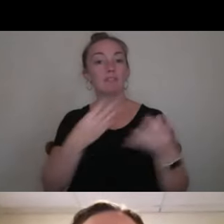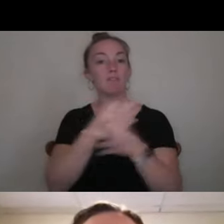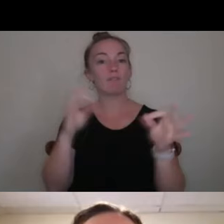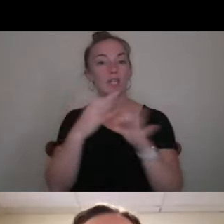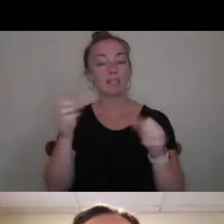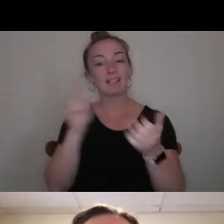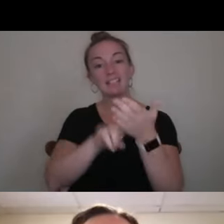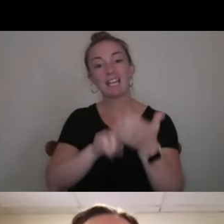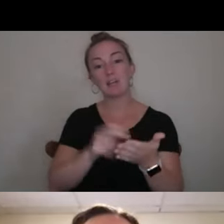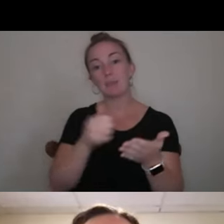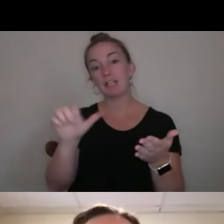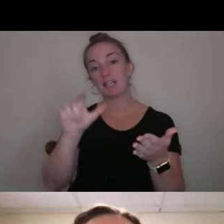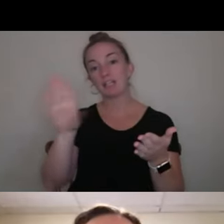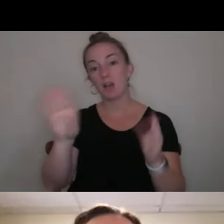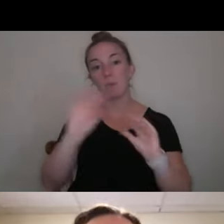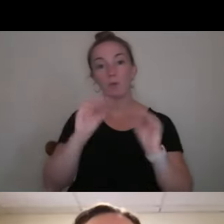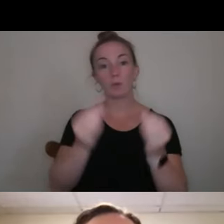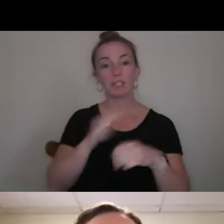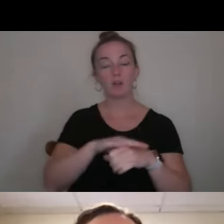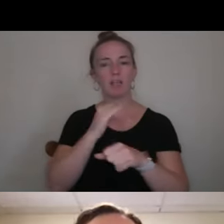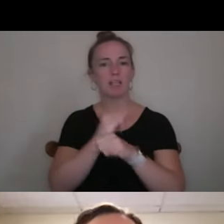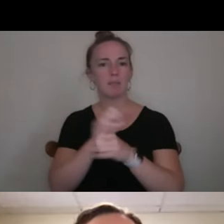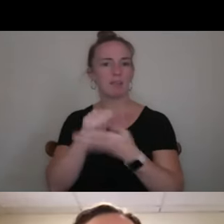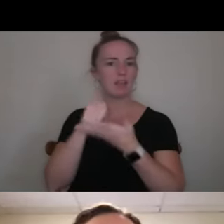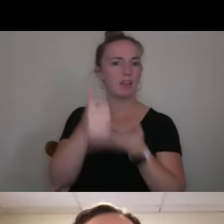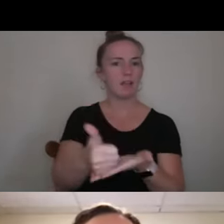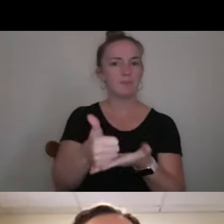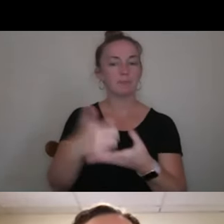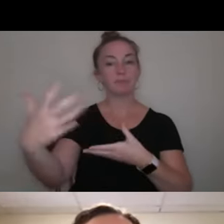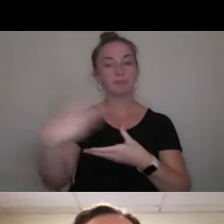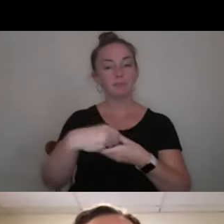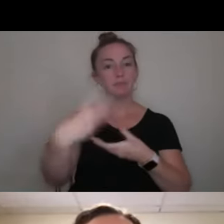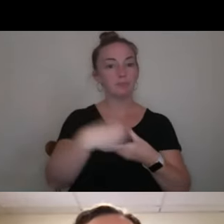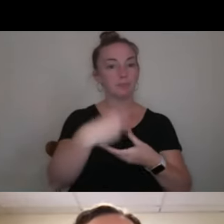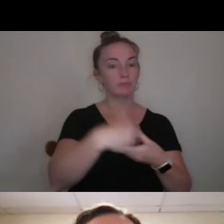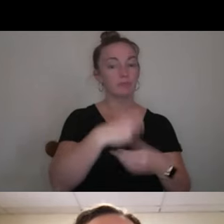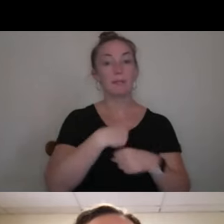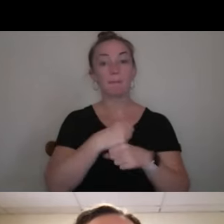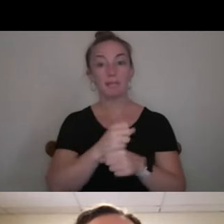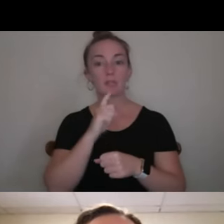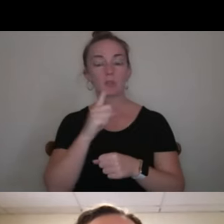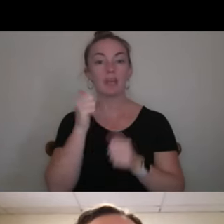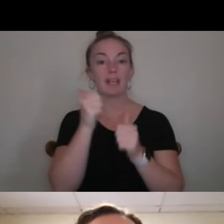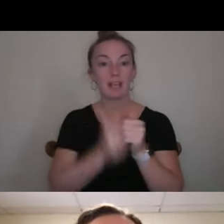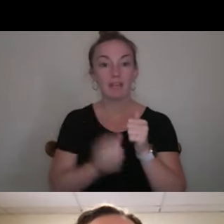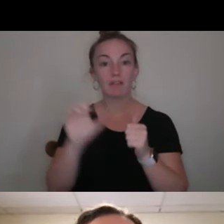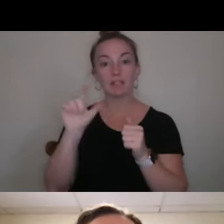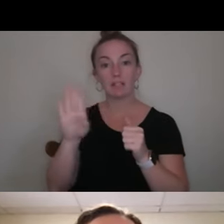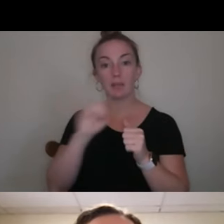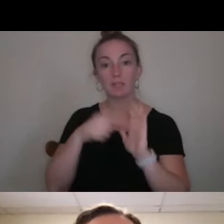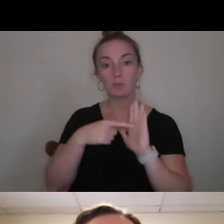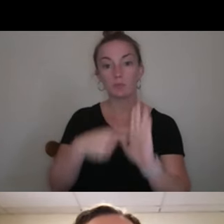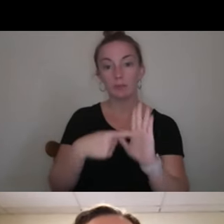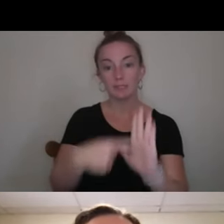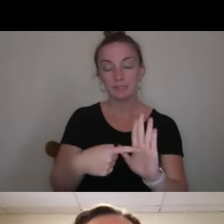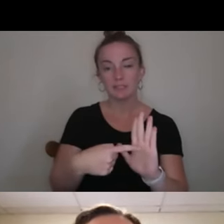any club or organization on campus, which really helps with like inclusivity and making sure that like every single club is represented. So